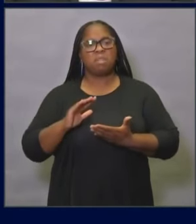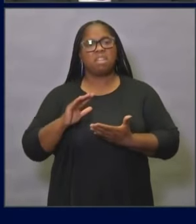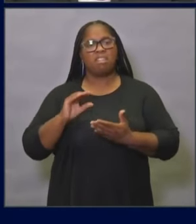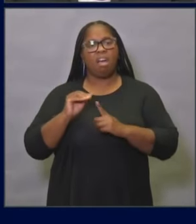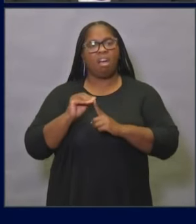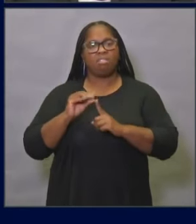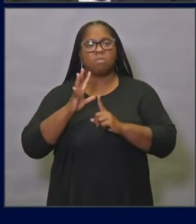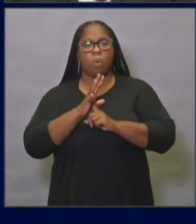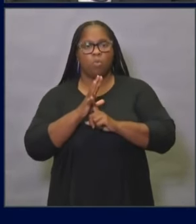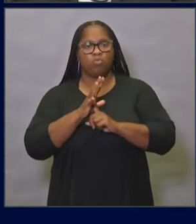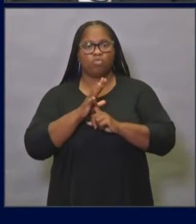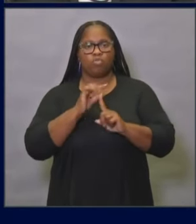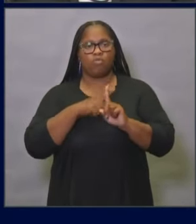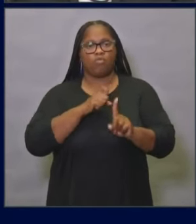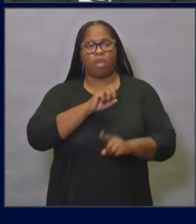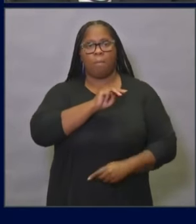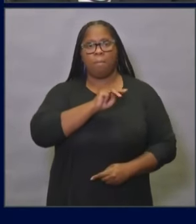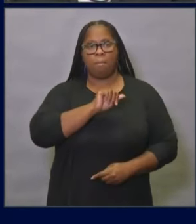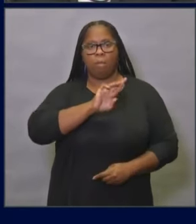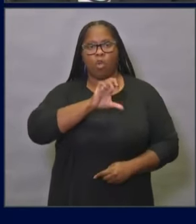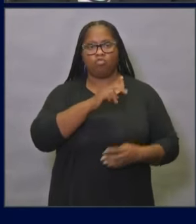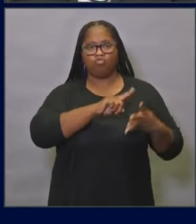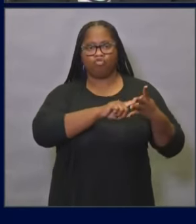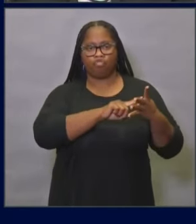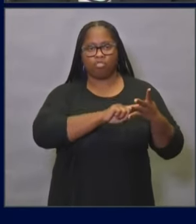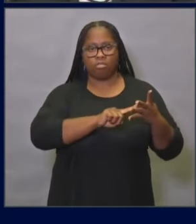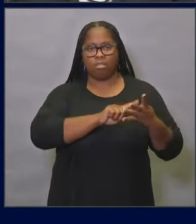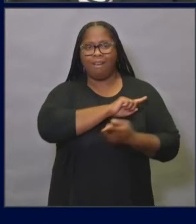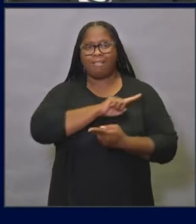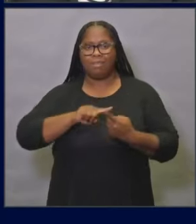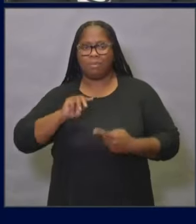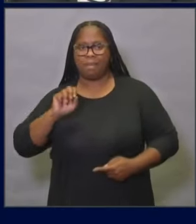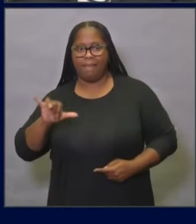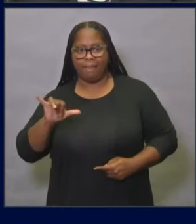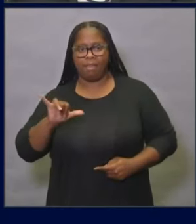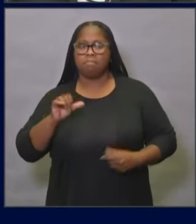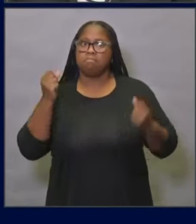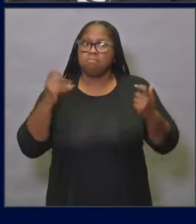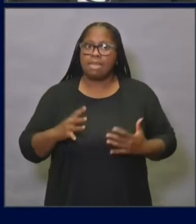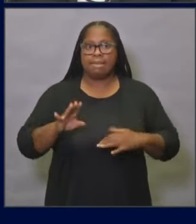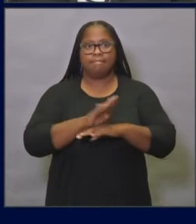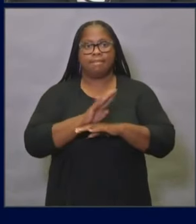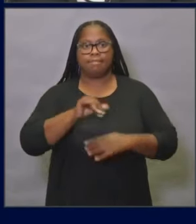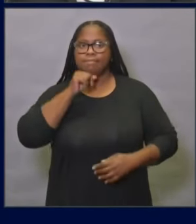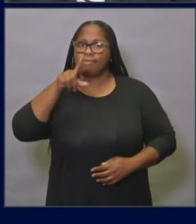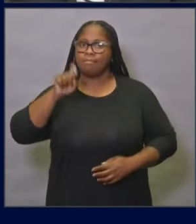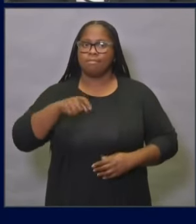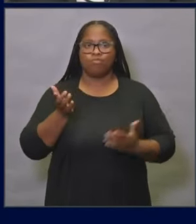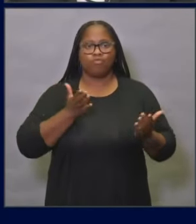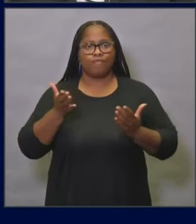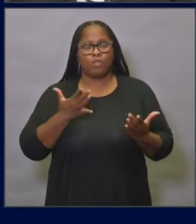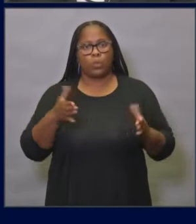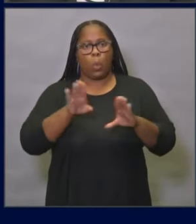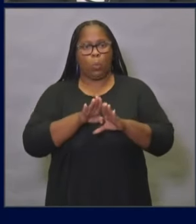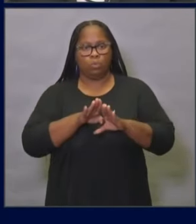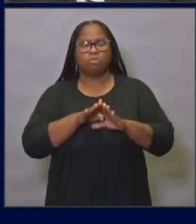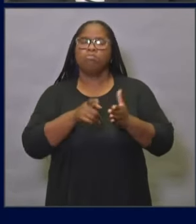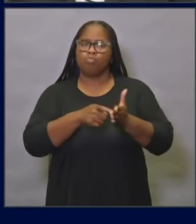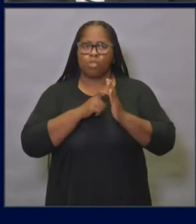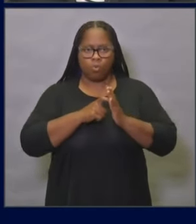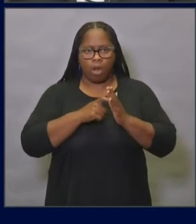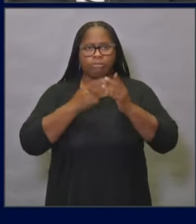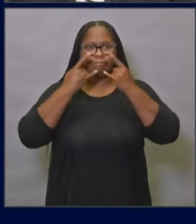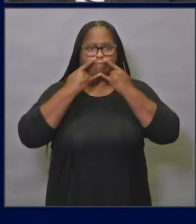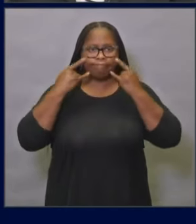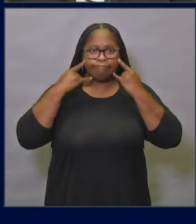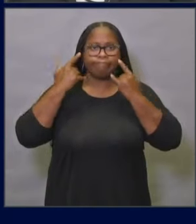to the late May with businesses and non-essential services being closed and people wearing cloth face coverings and practicing physical